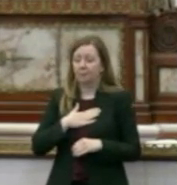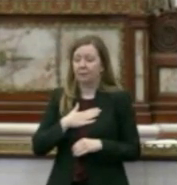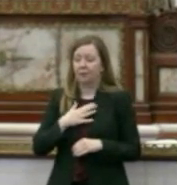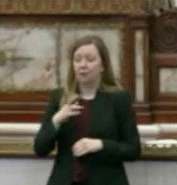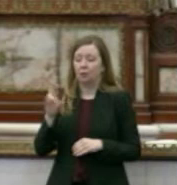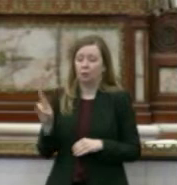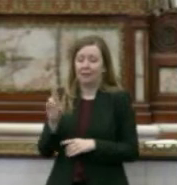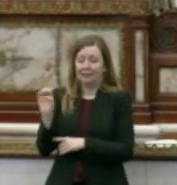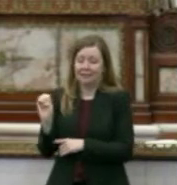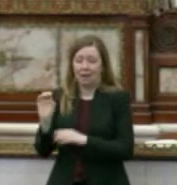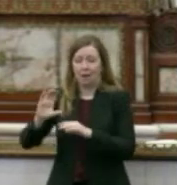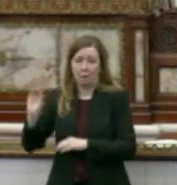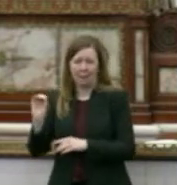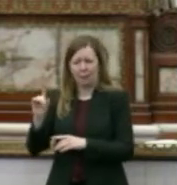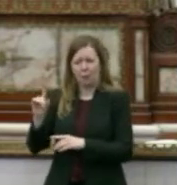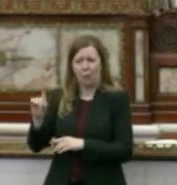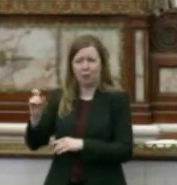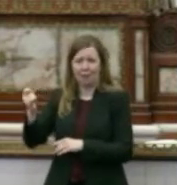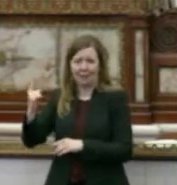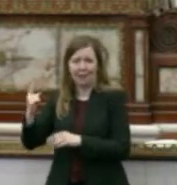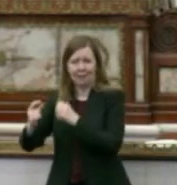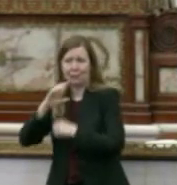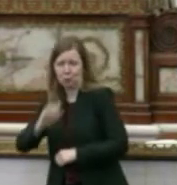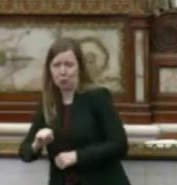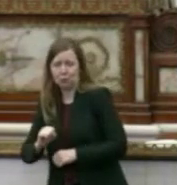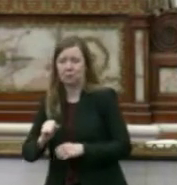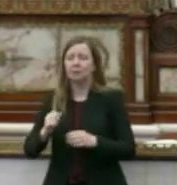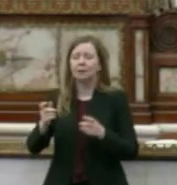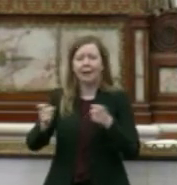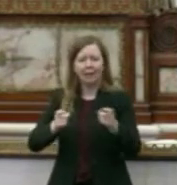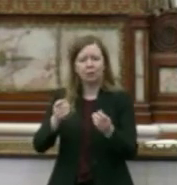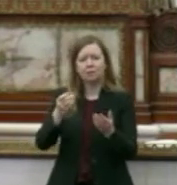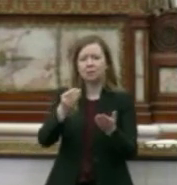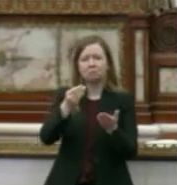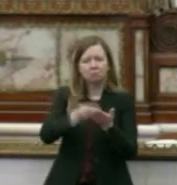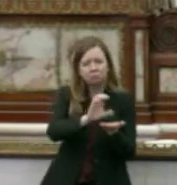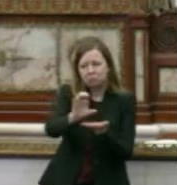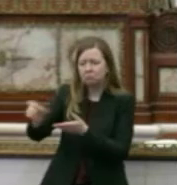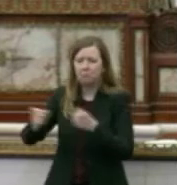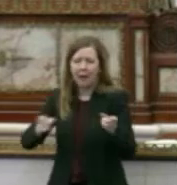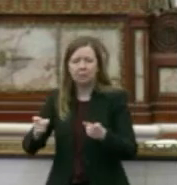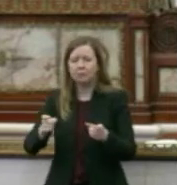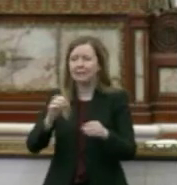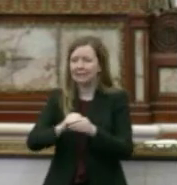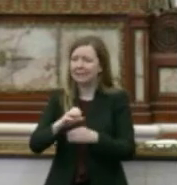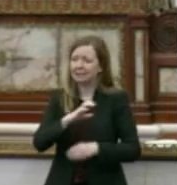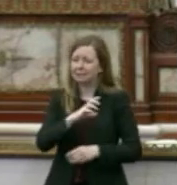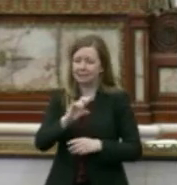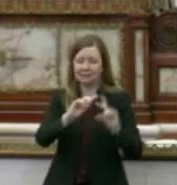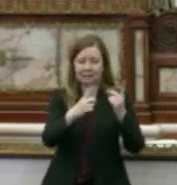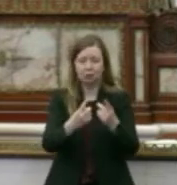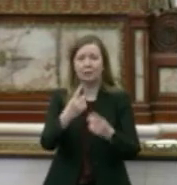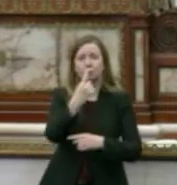estate company handles multifamily investment building and management in council districts 1,